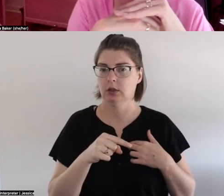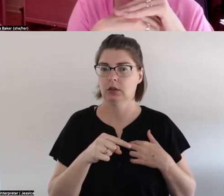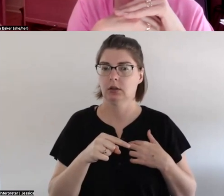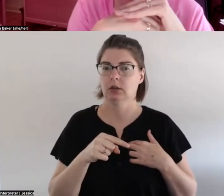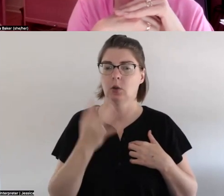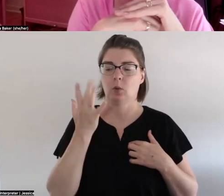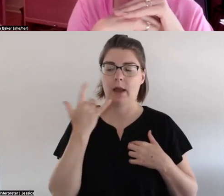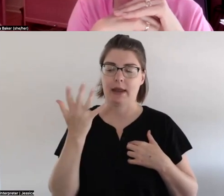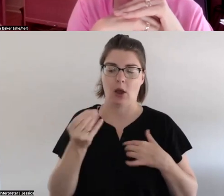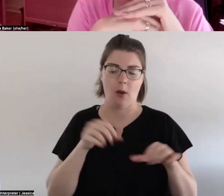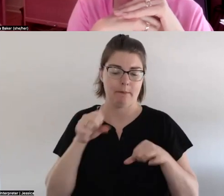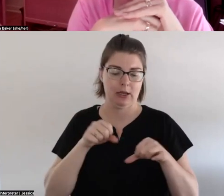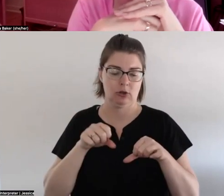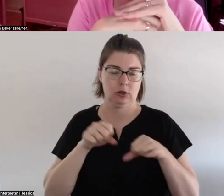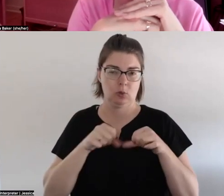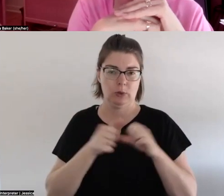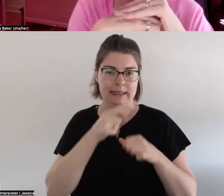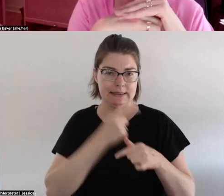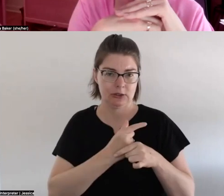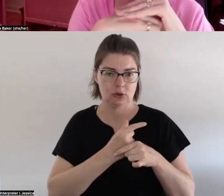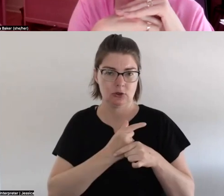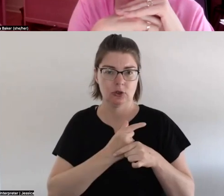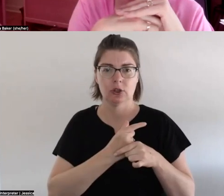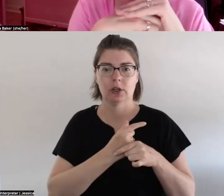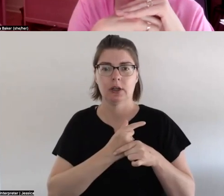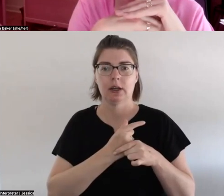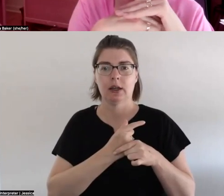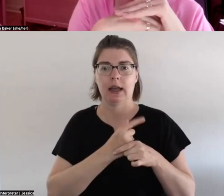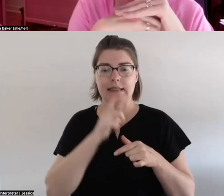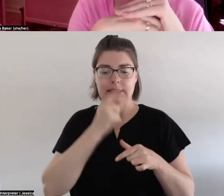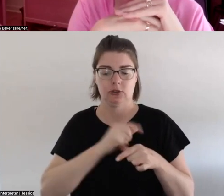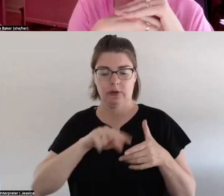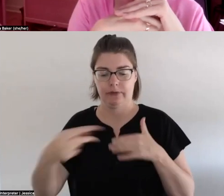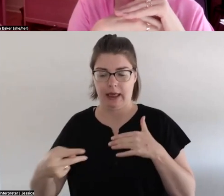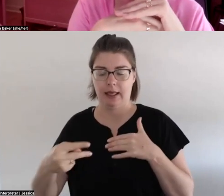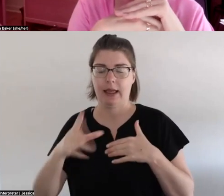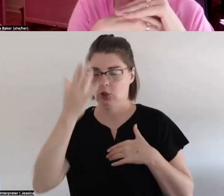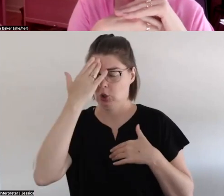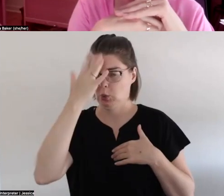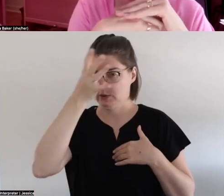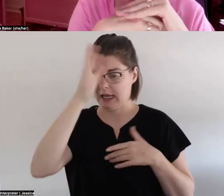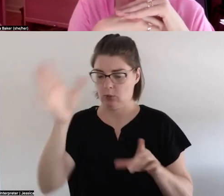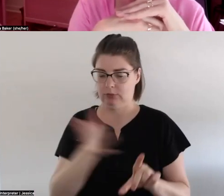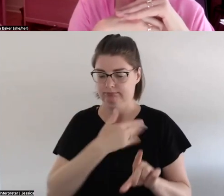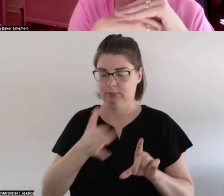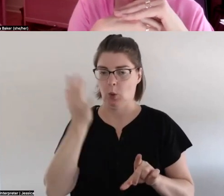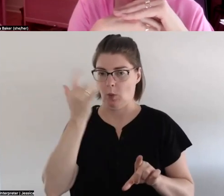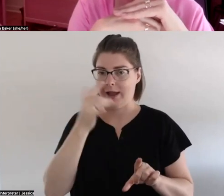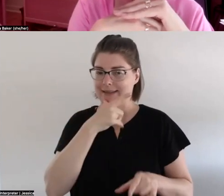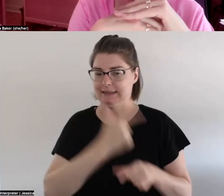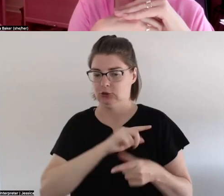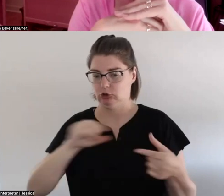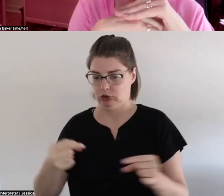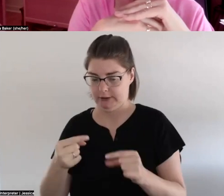riding with his sister his sister fell and he knew he knew was going to be beaten up by his dad because his sister was hurt so before